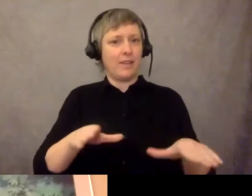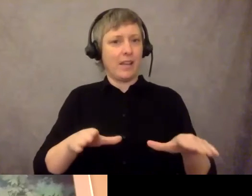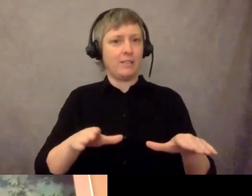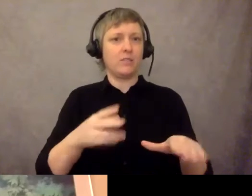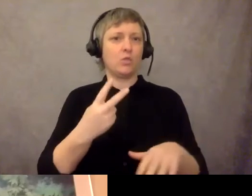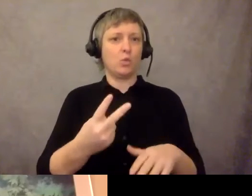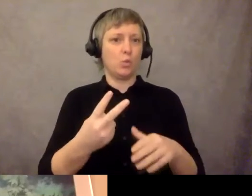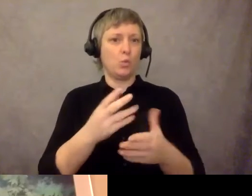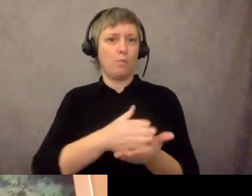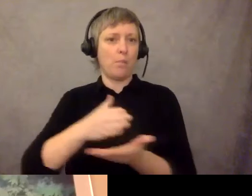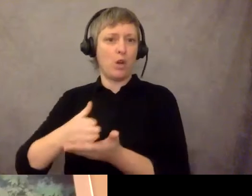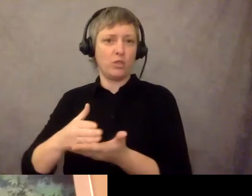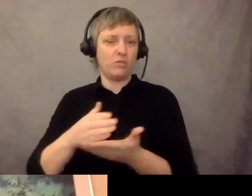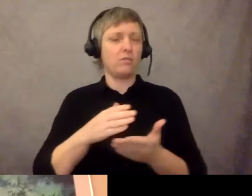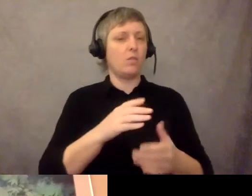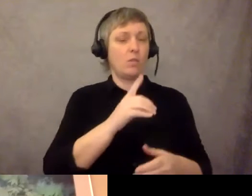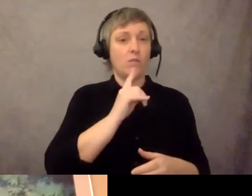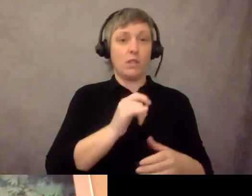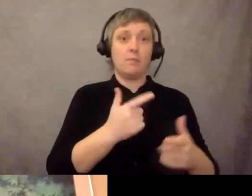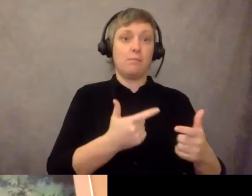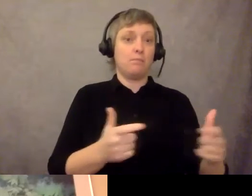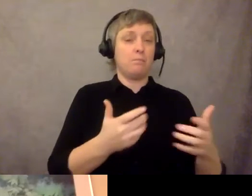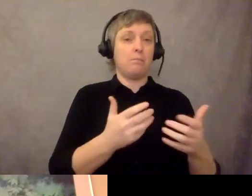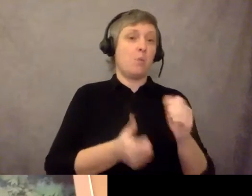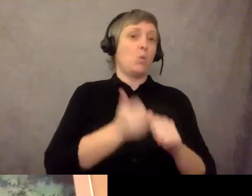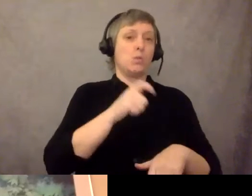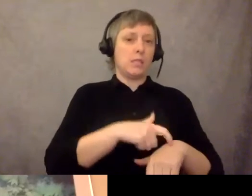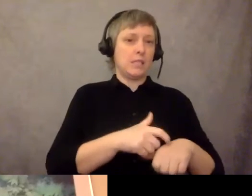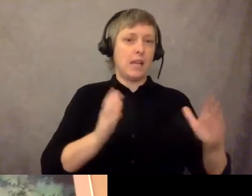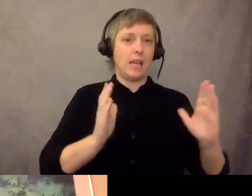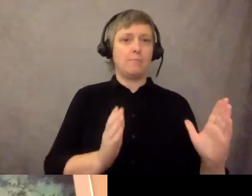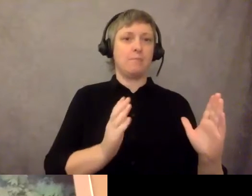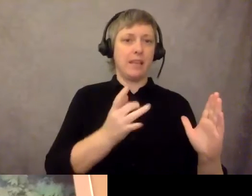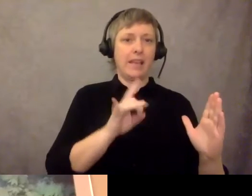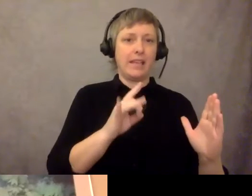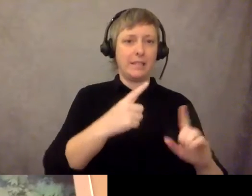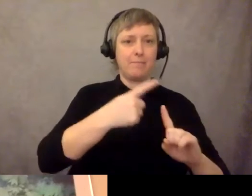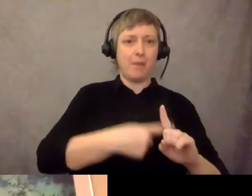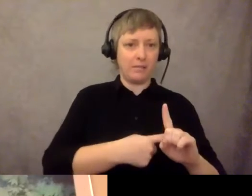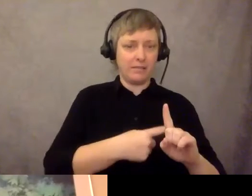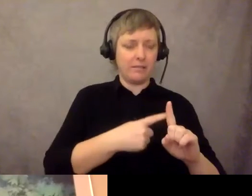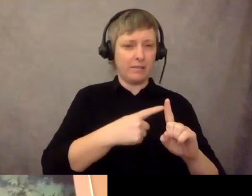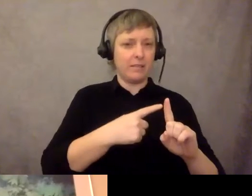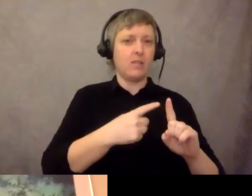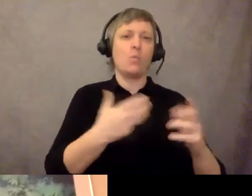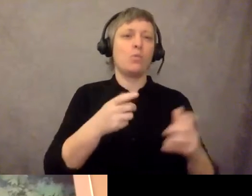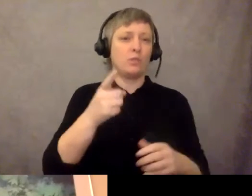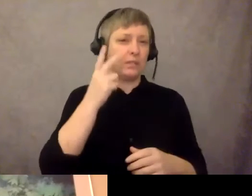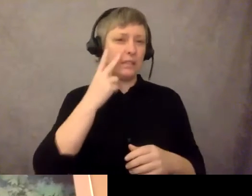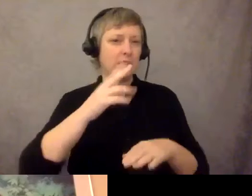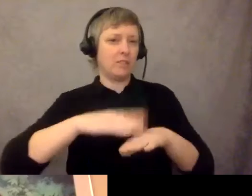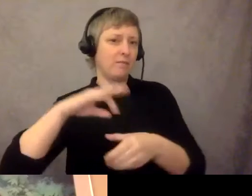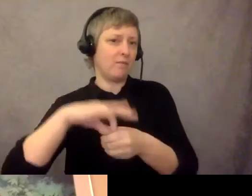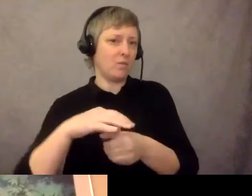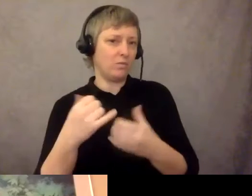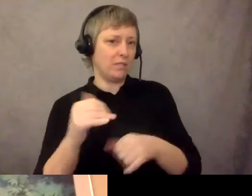The what has ultimately culminated in the measure that's before voters tonight around form of government and governance and management